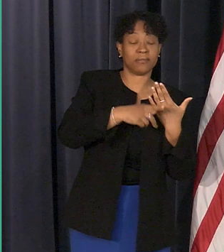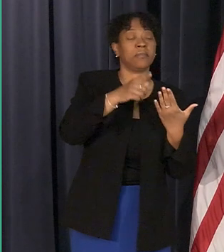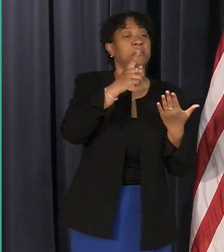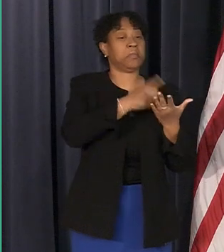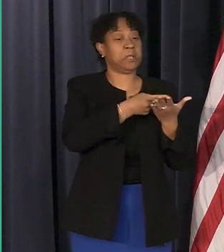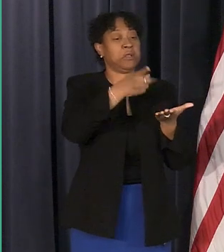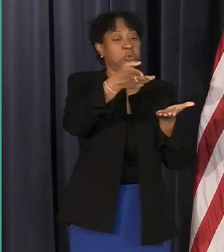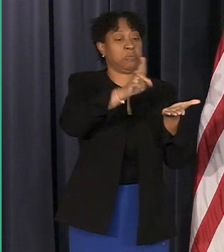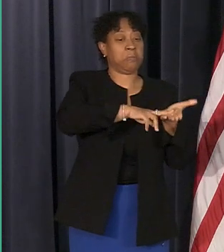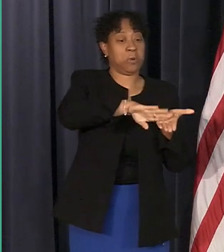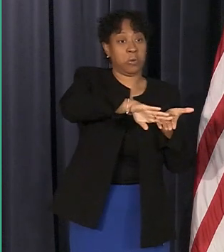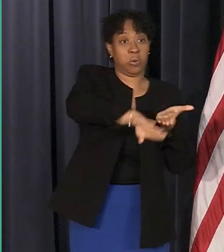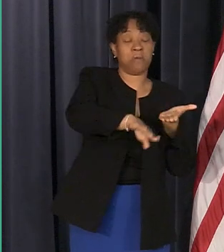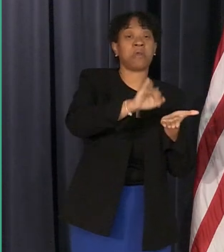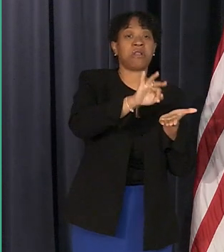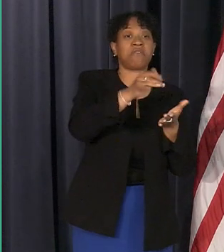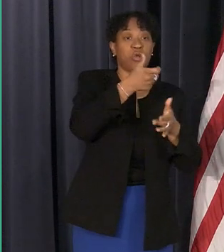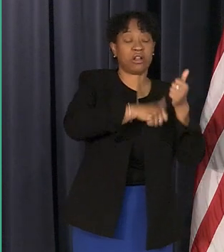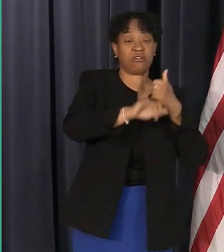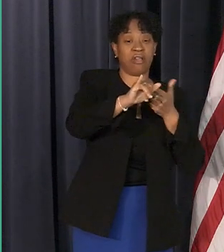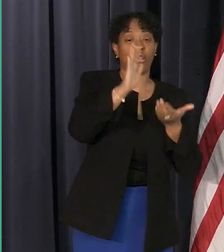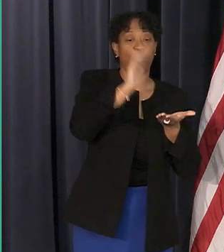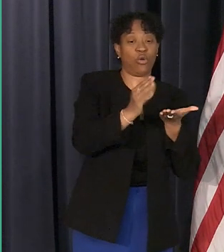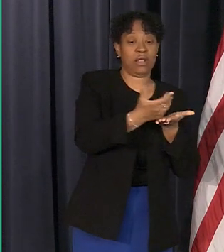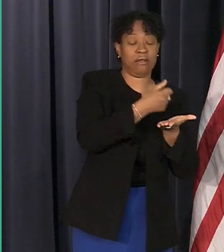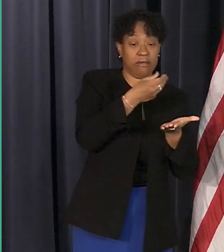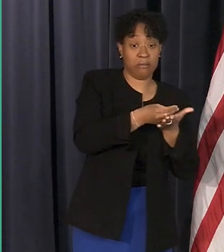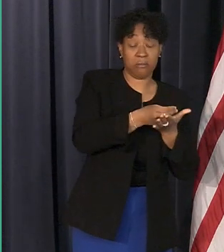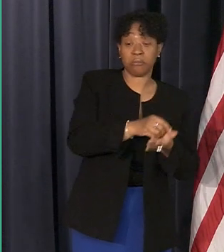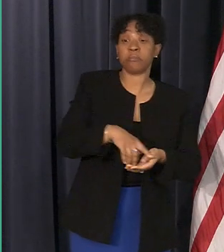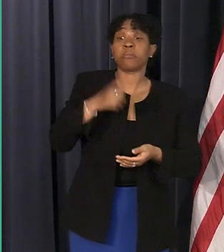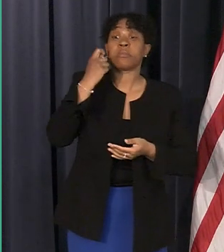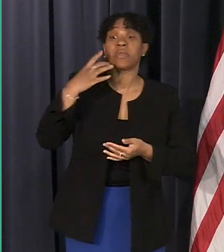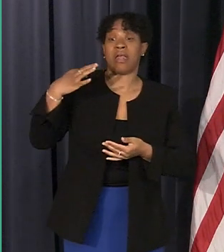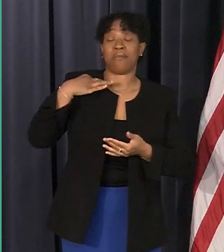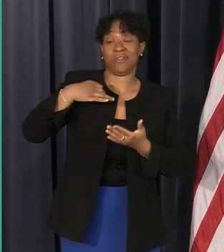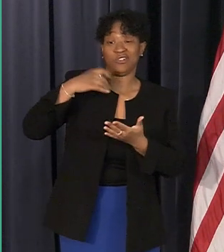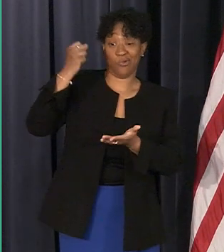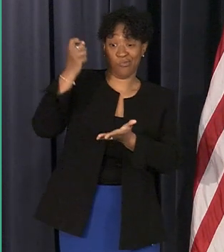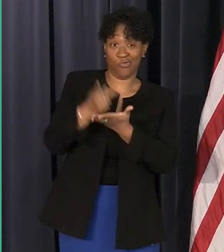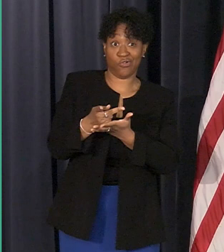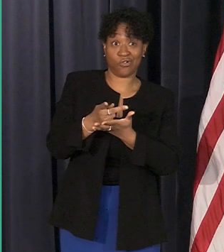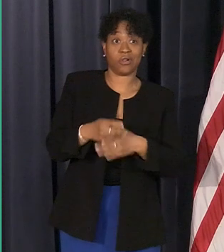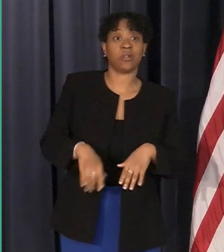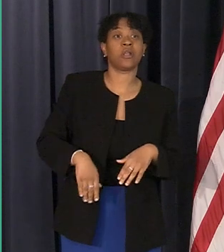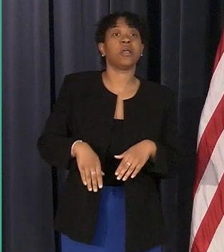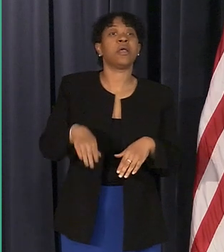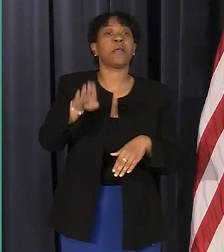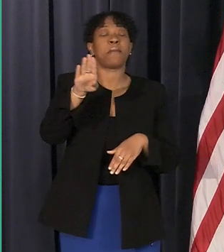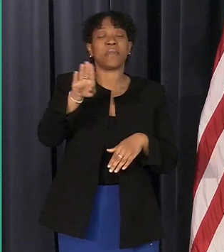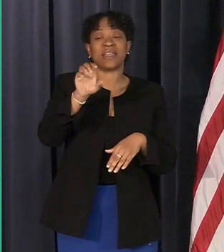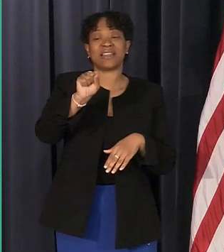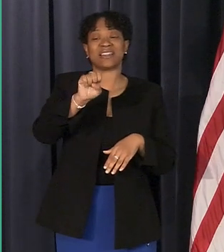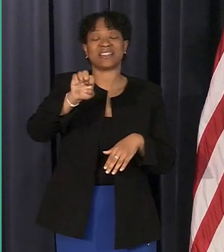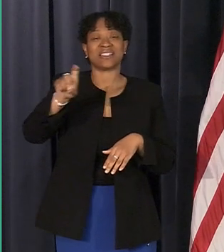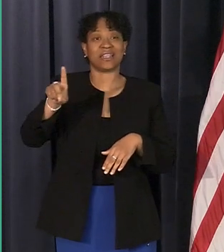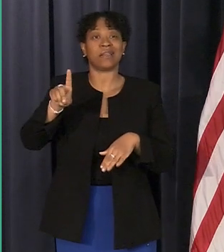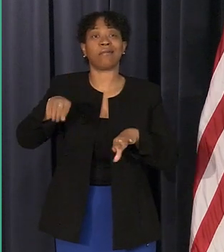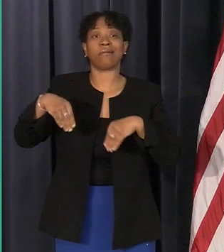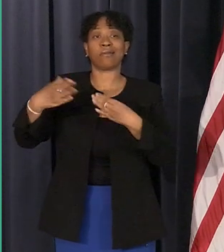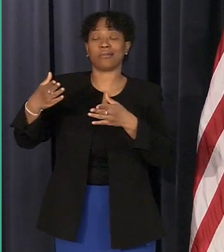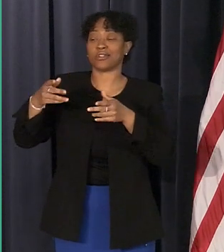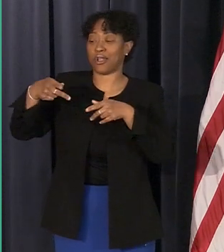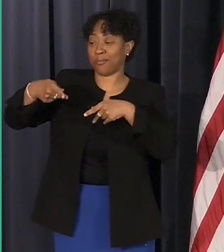the application is then approved bc issues a permit to the plumber